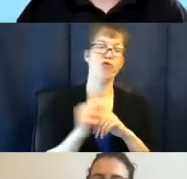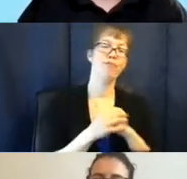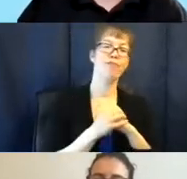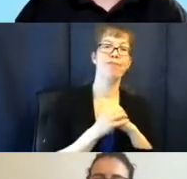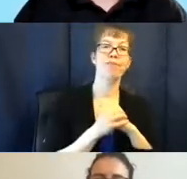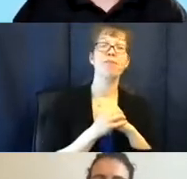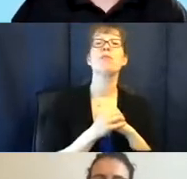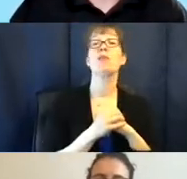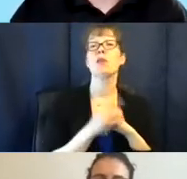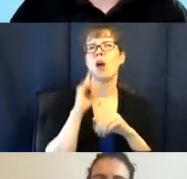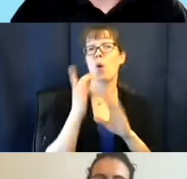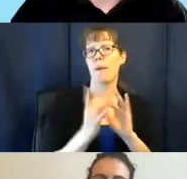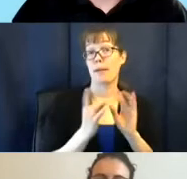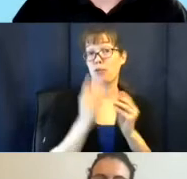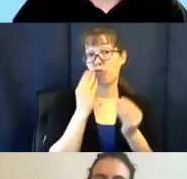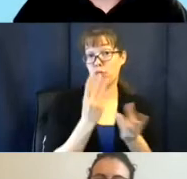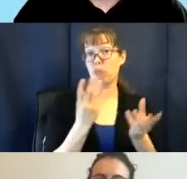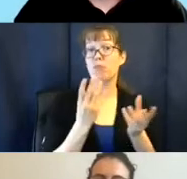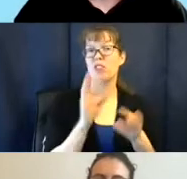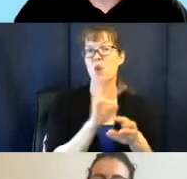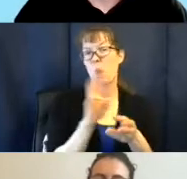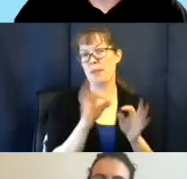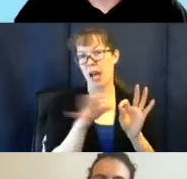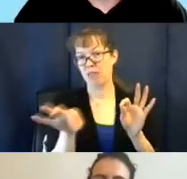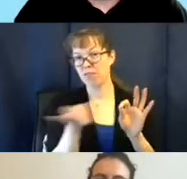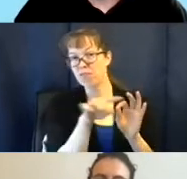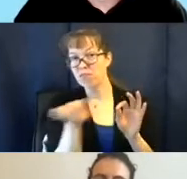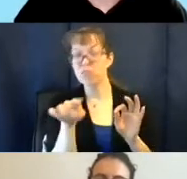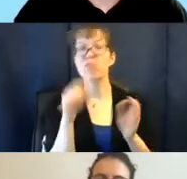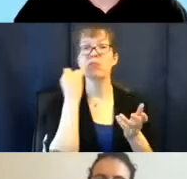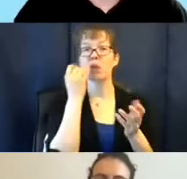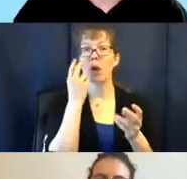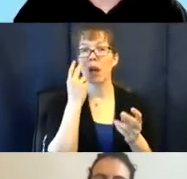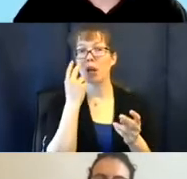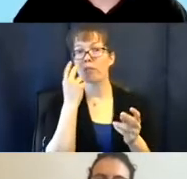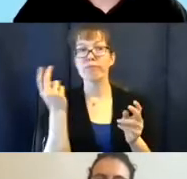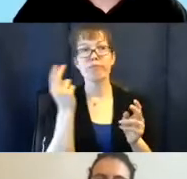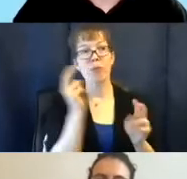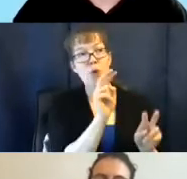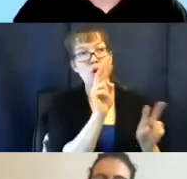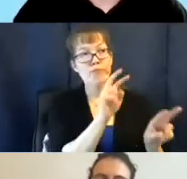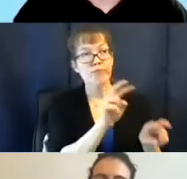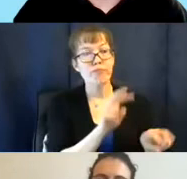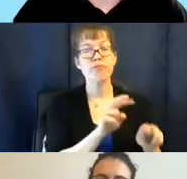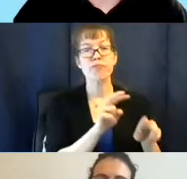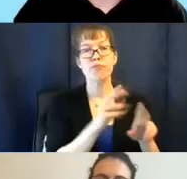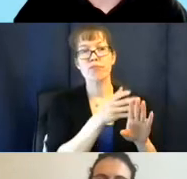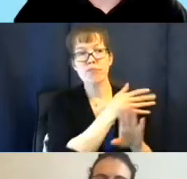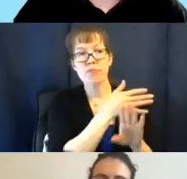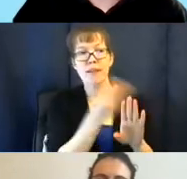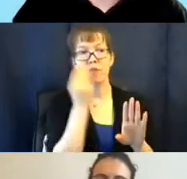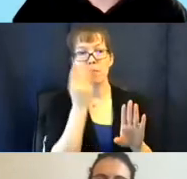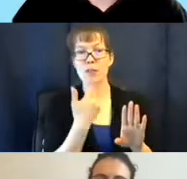I do just want to mention, you know, here's our website in case you want to look back at any of the information that we have